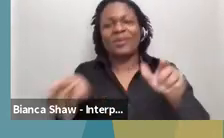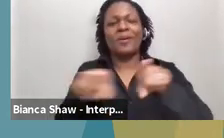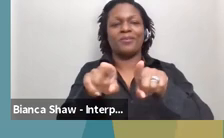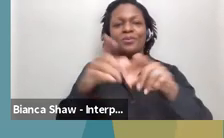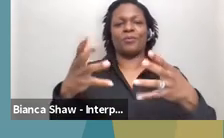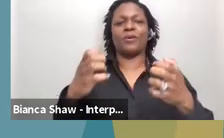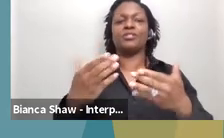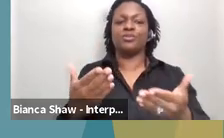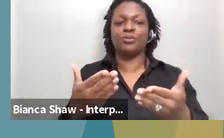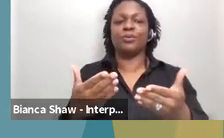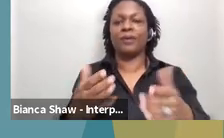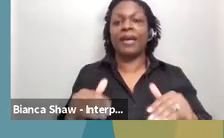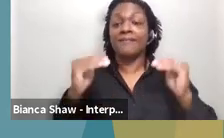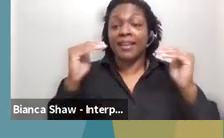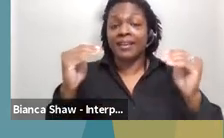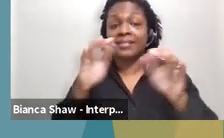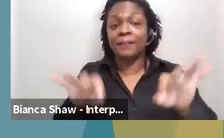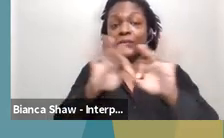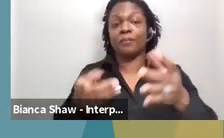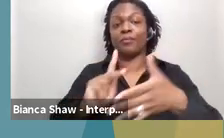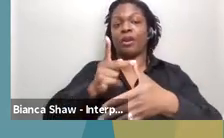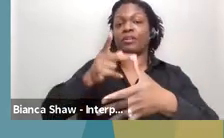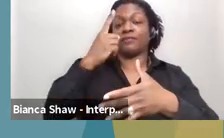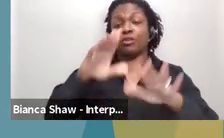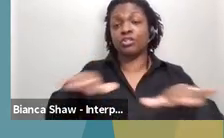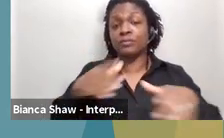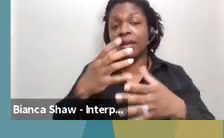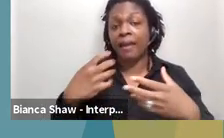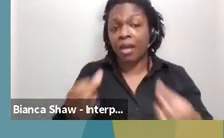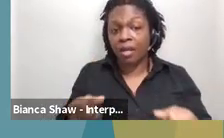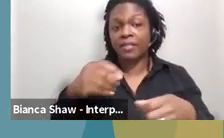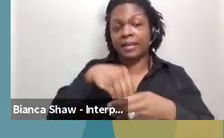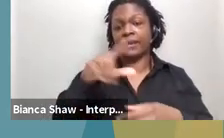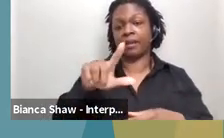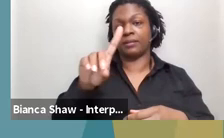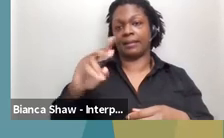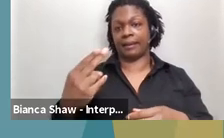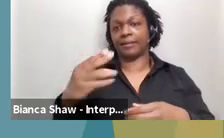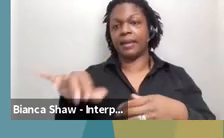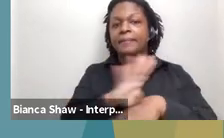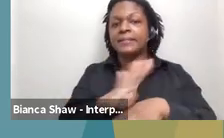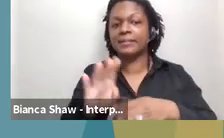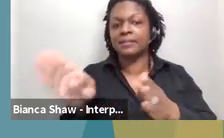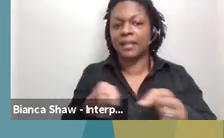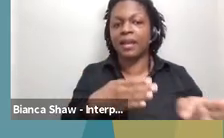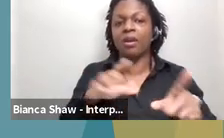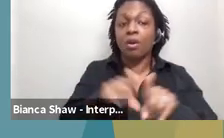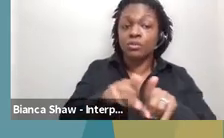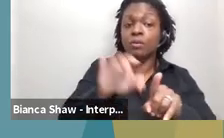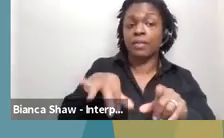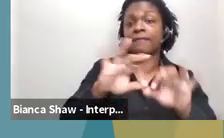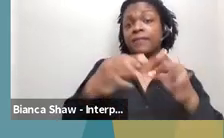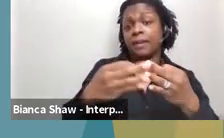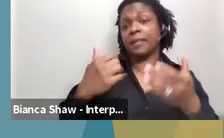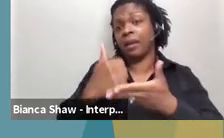developmental of screening best practices, and also the families helping families focus on the children, um, and